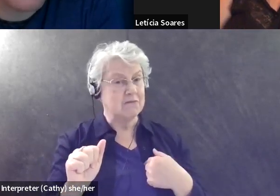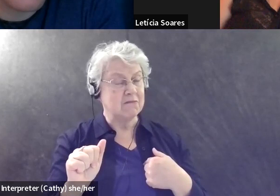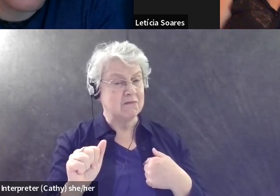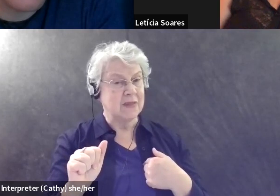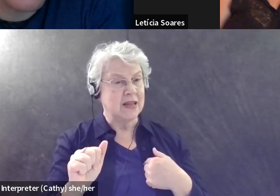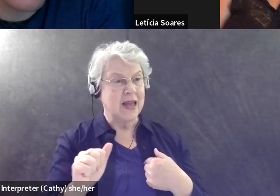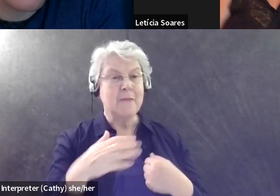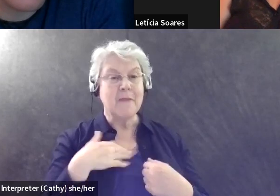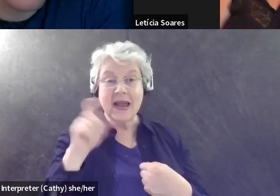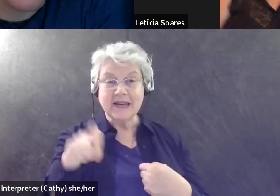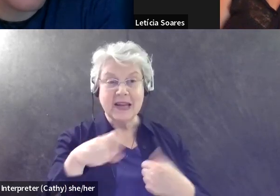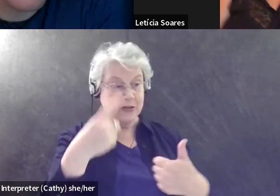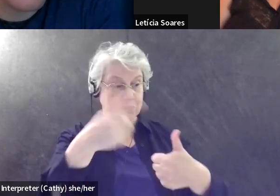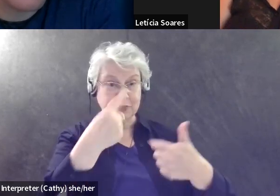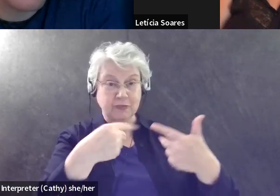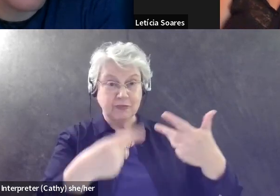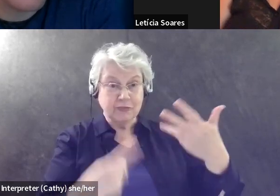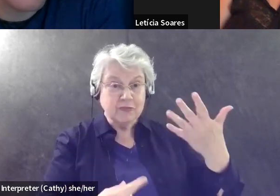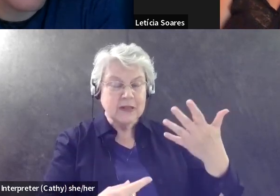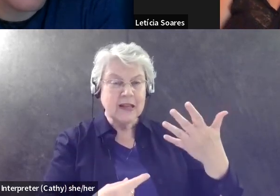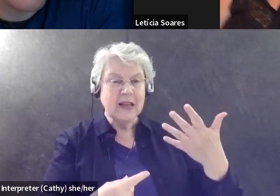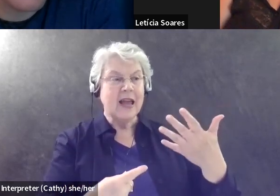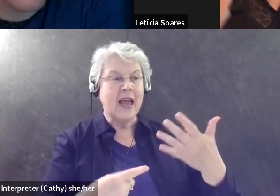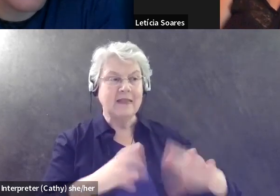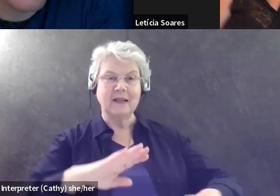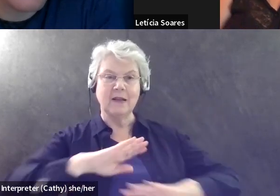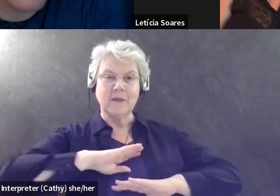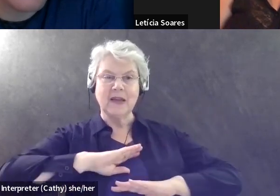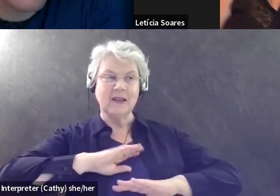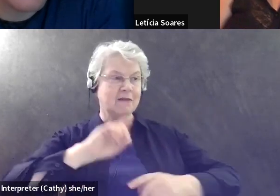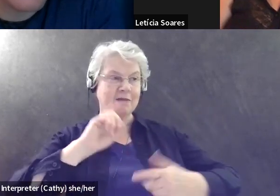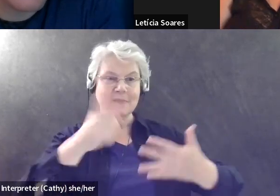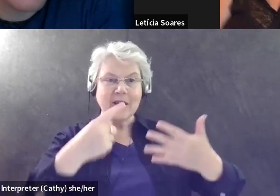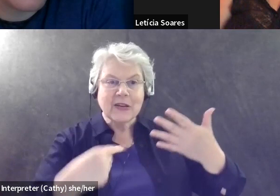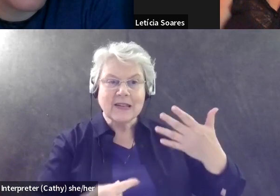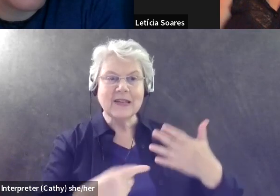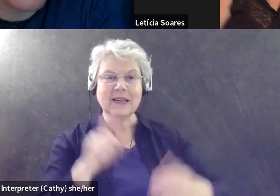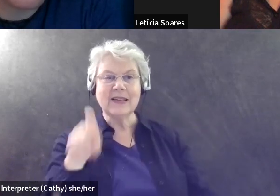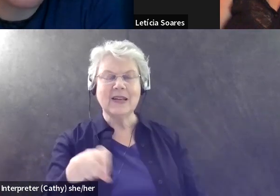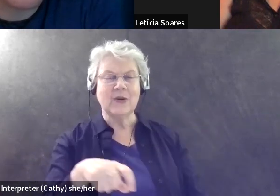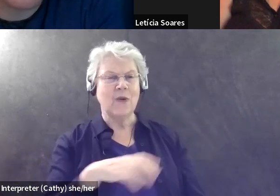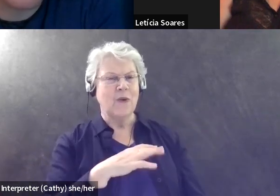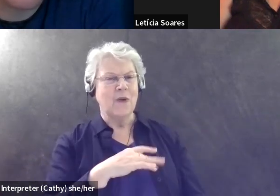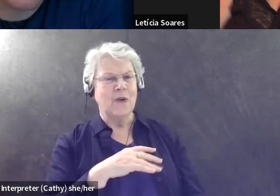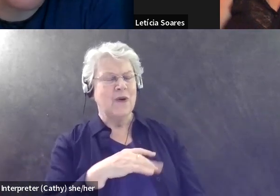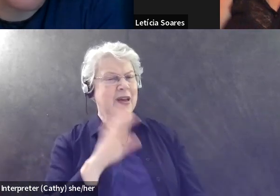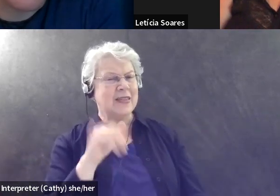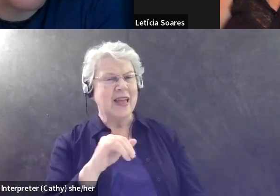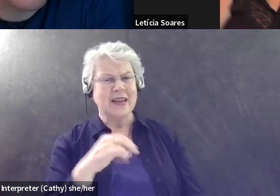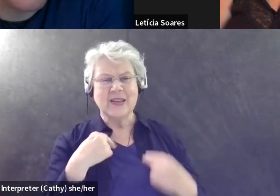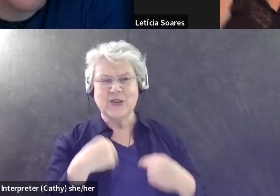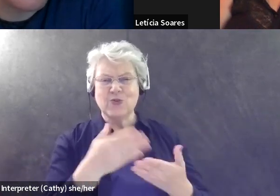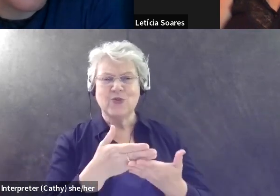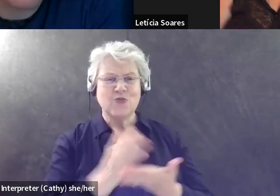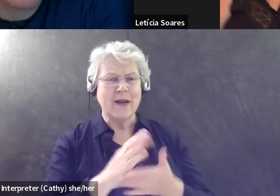needs and have these needs match is, is something that is a human right. It's a